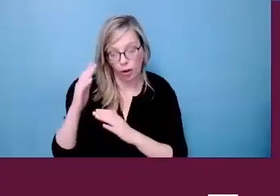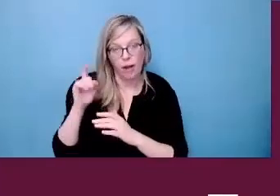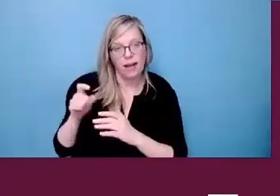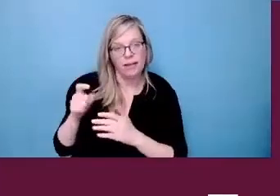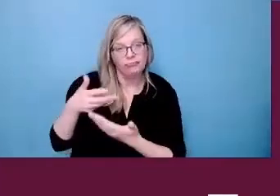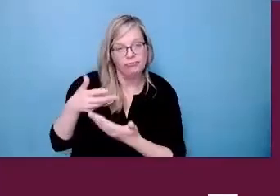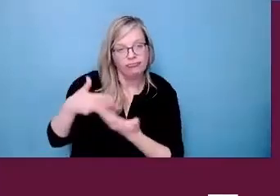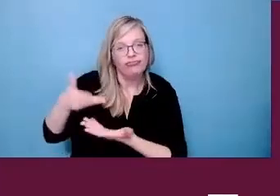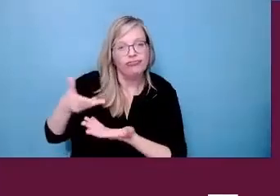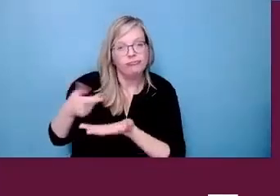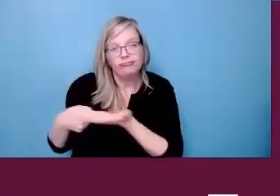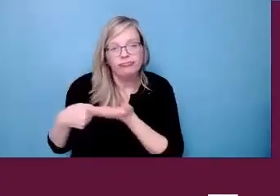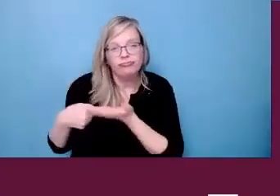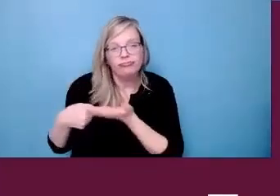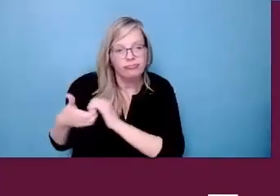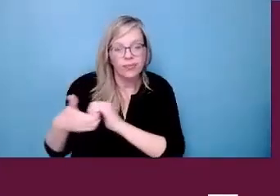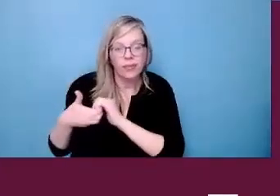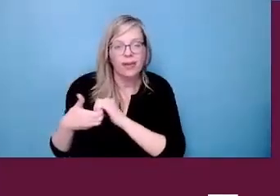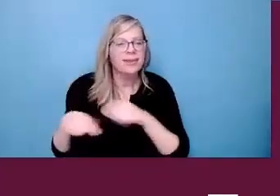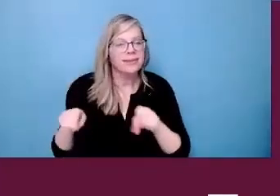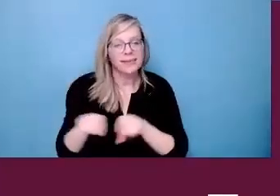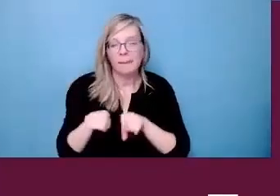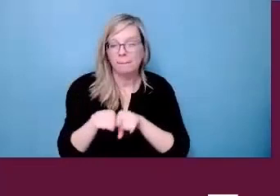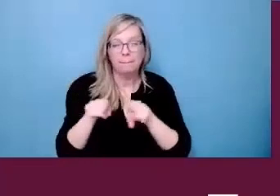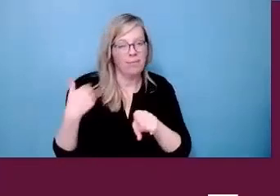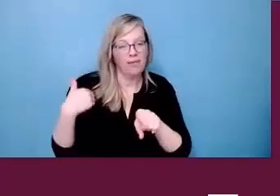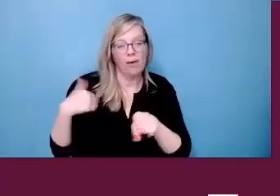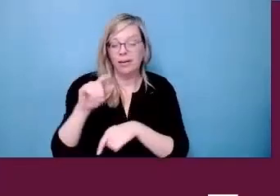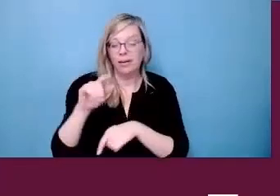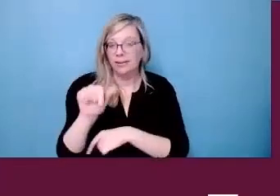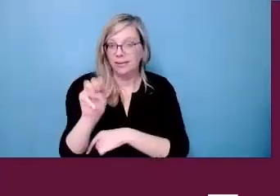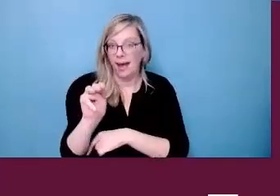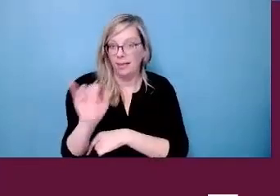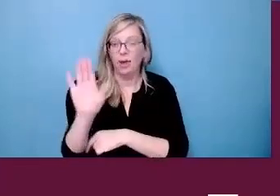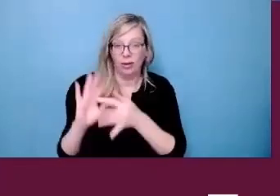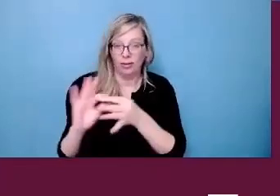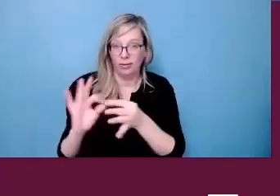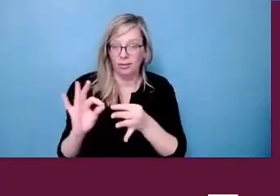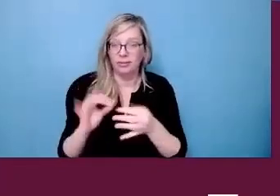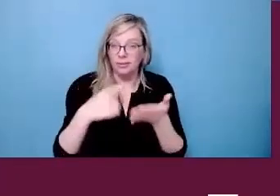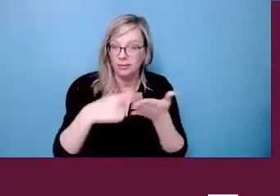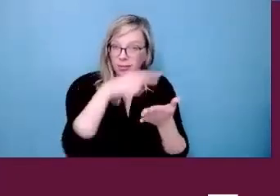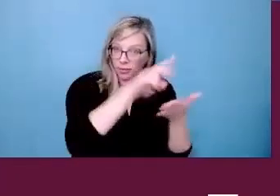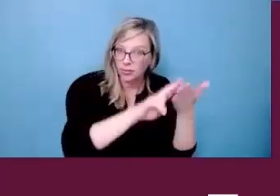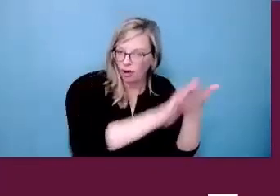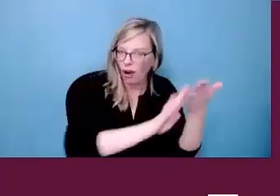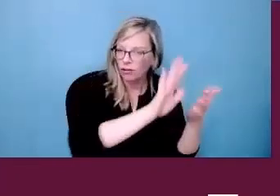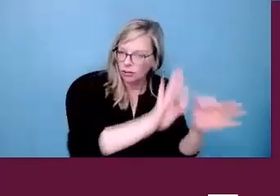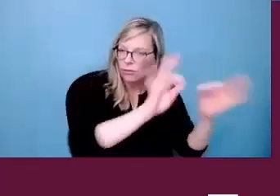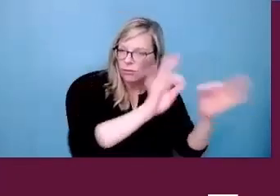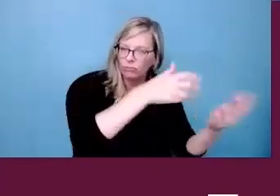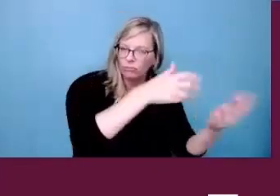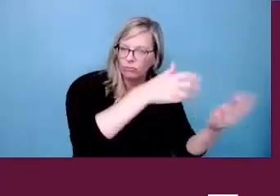Collaboration with employers was also a big indicator. So as we saw with post-secondary education drawing off of TAMI,